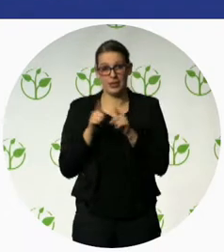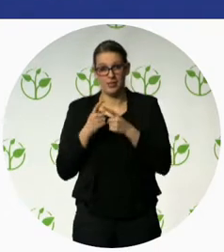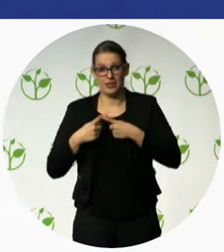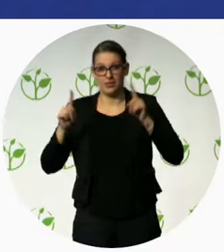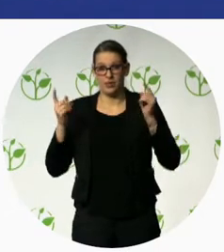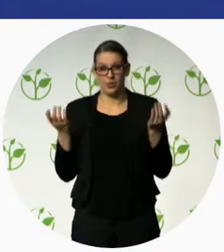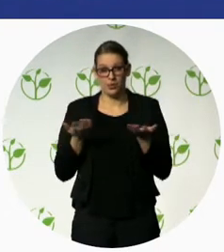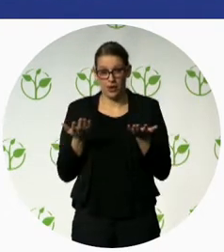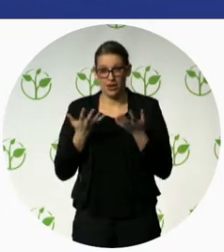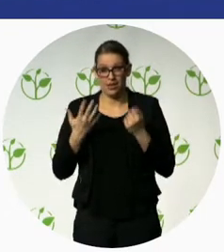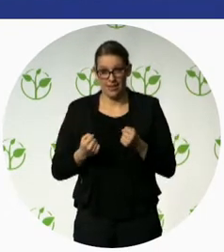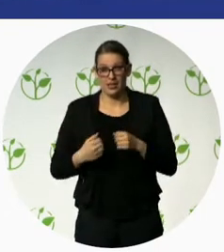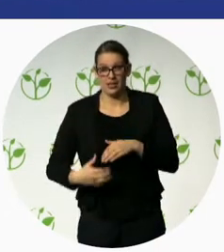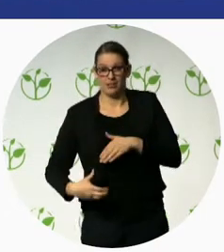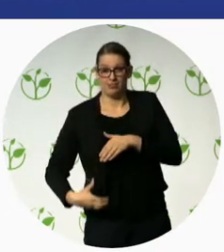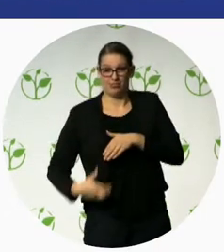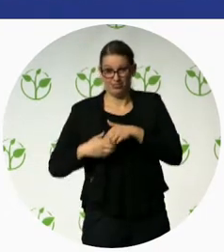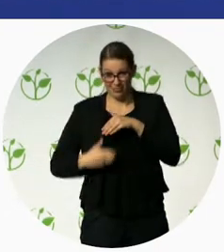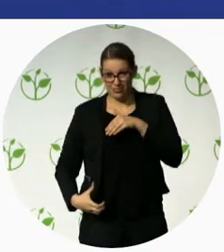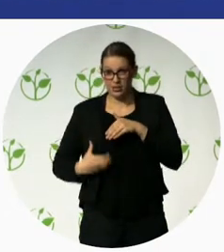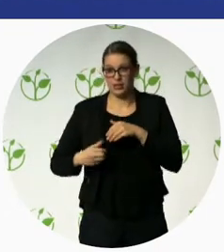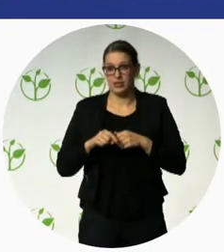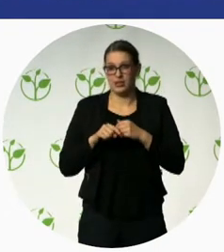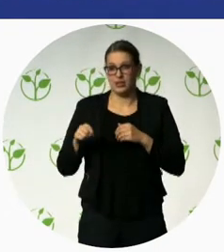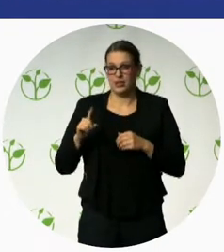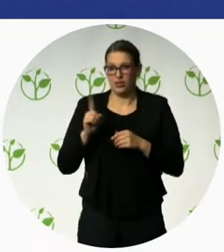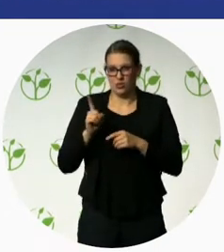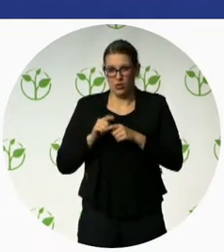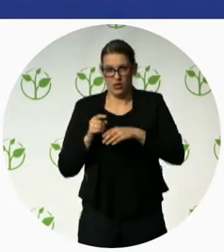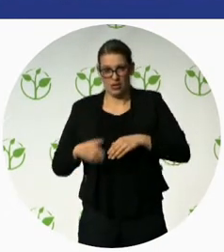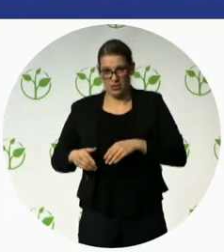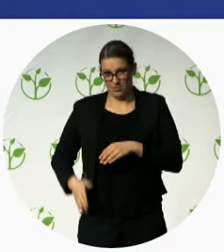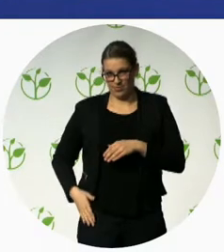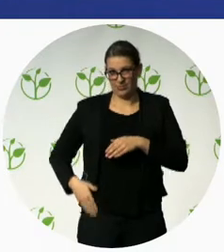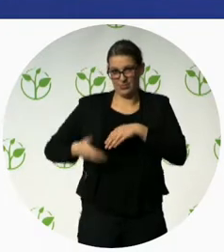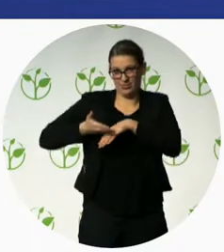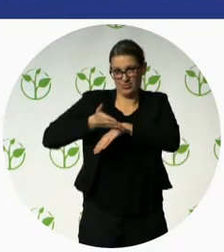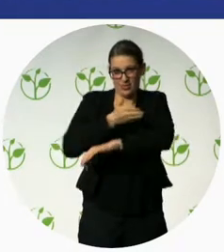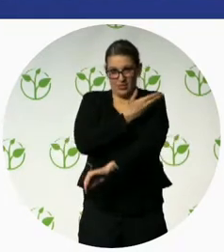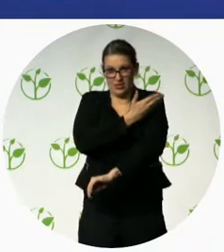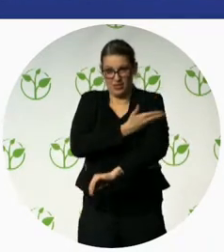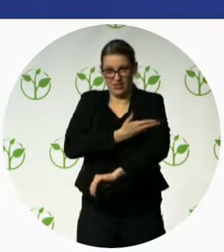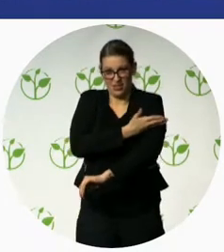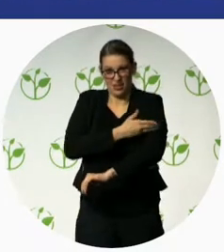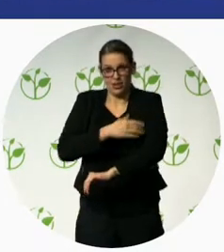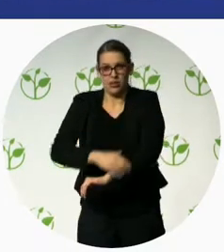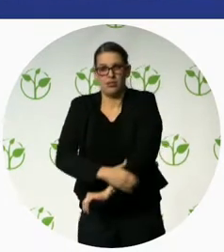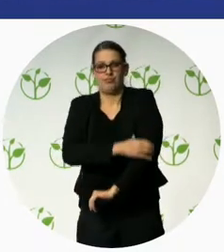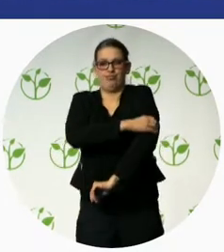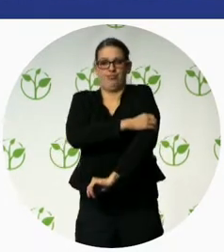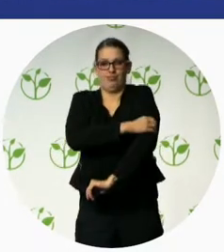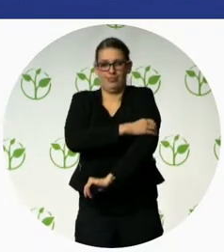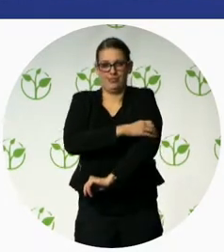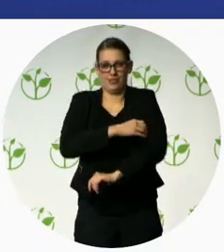prosthetic devices they are using sheets so we chose a cylindrical pipe to reform it into a cylindrical leg